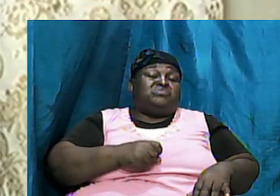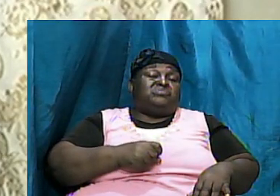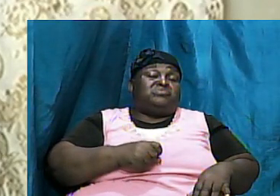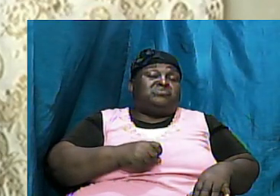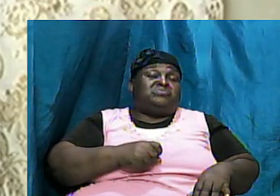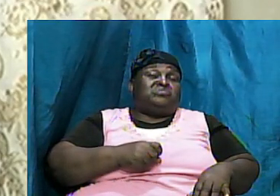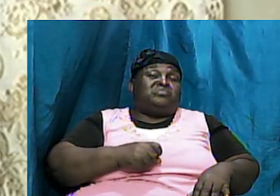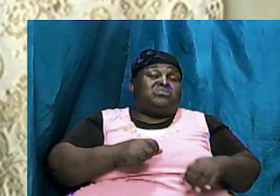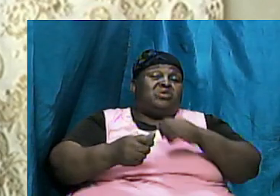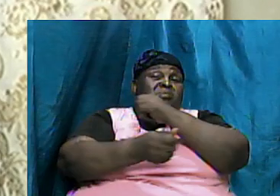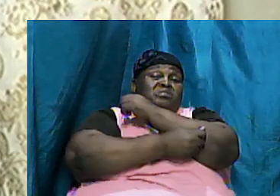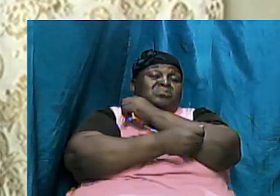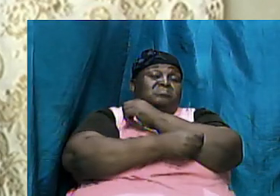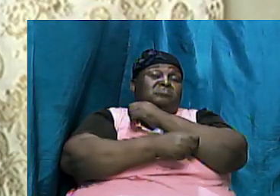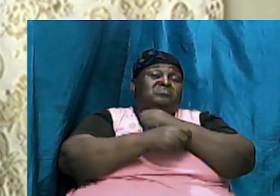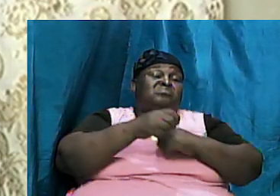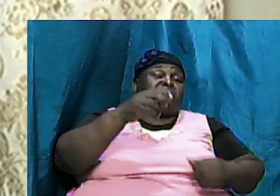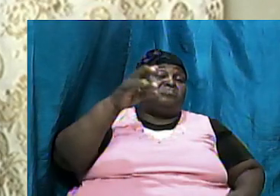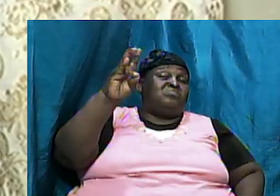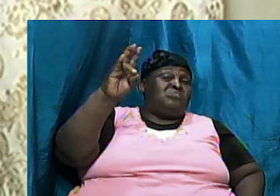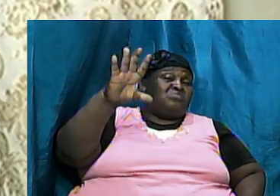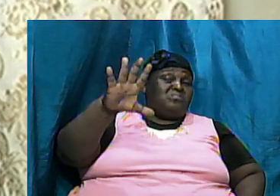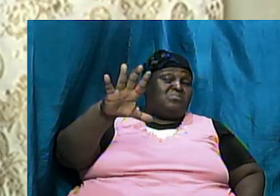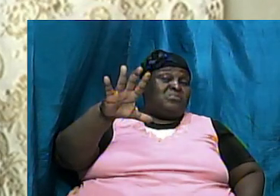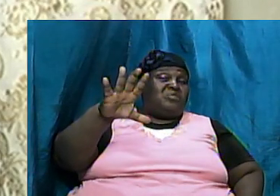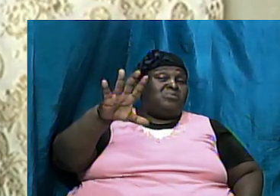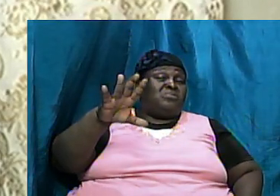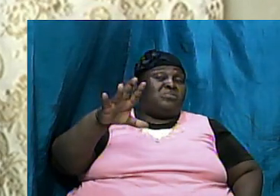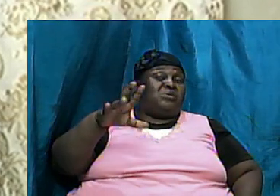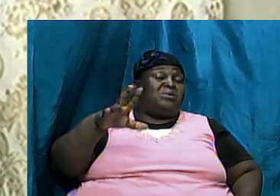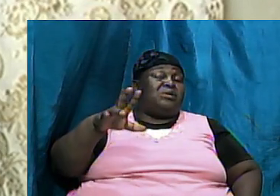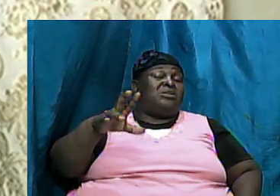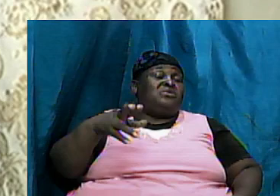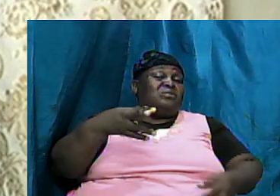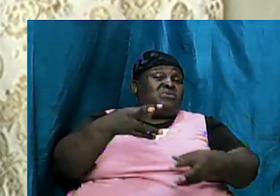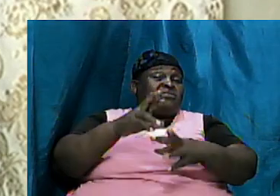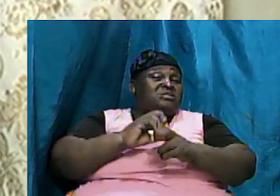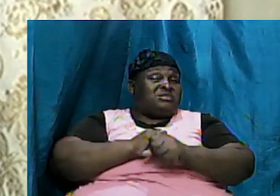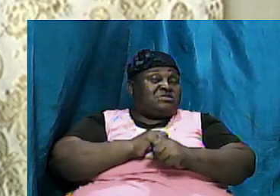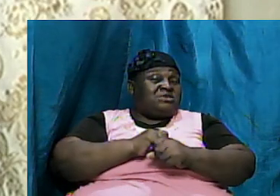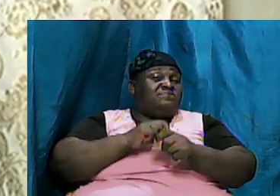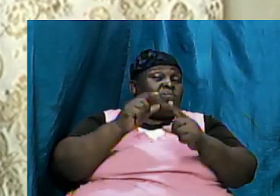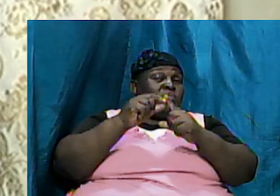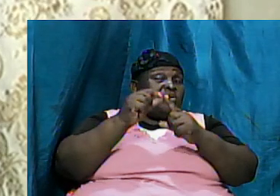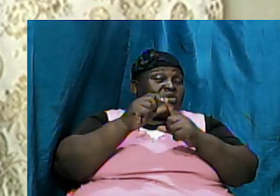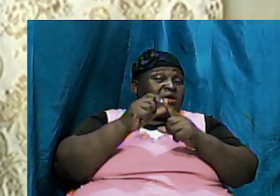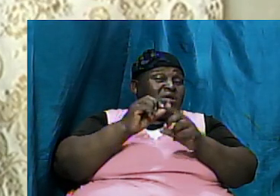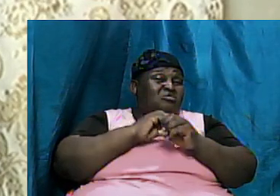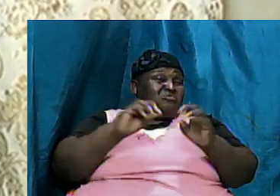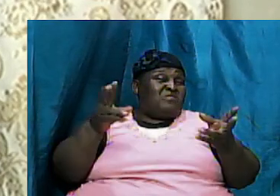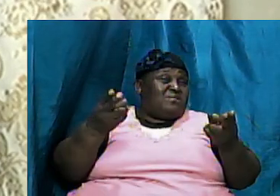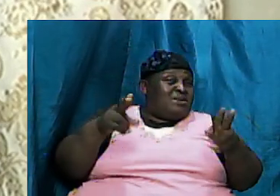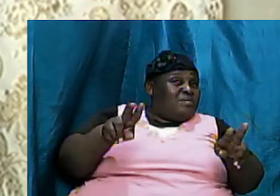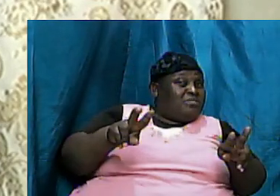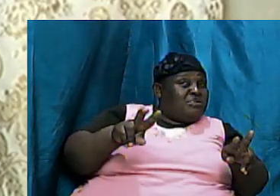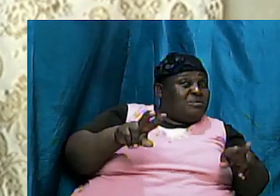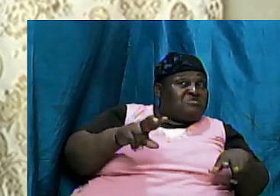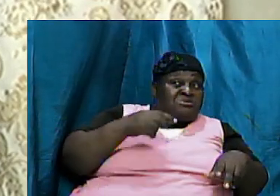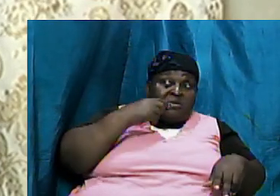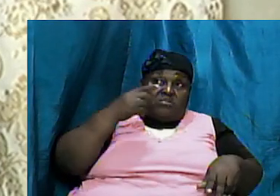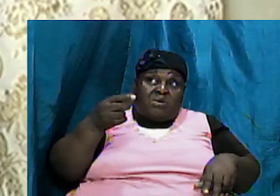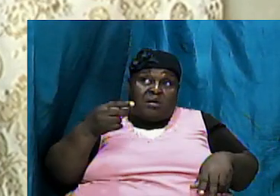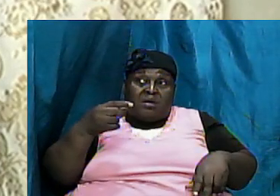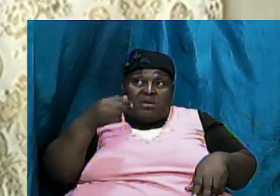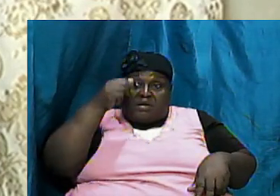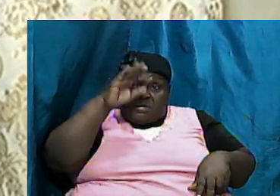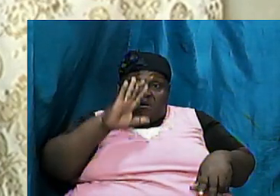Abraham would have been about 75 when he got that word after he looked around and said that nothing was happening for him and he said boy God